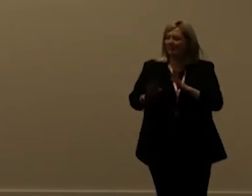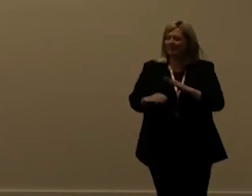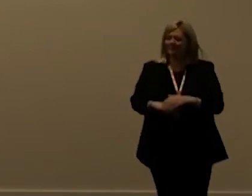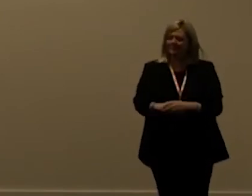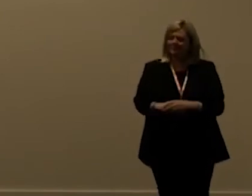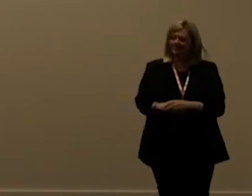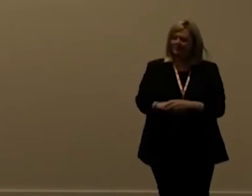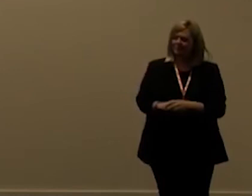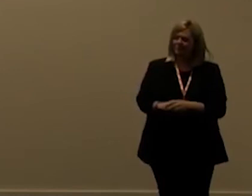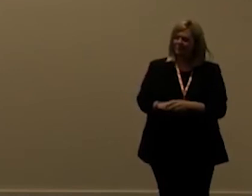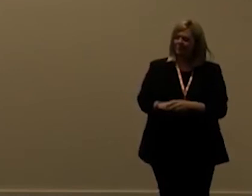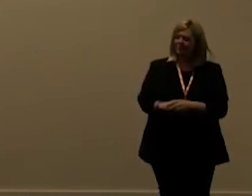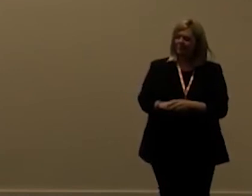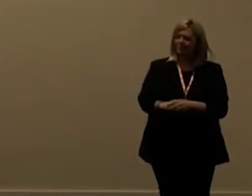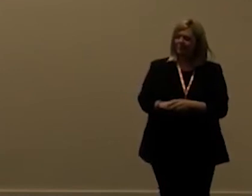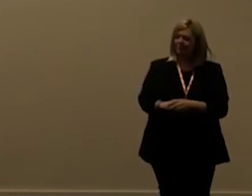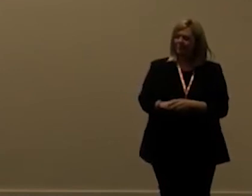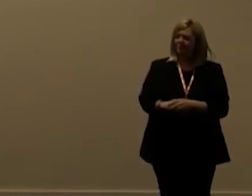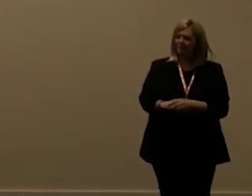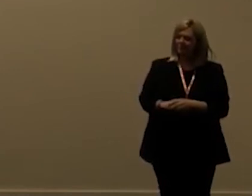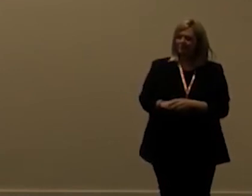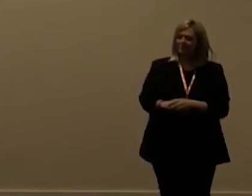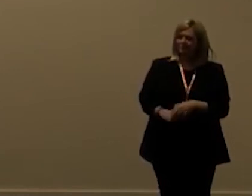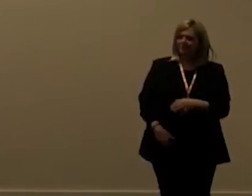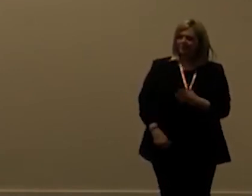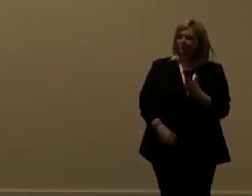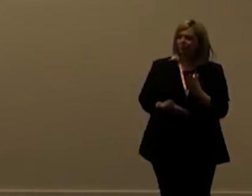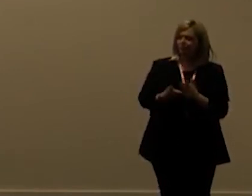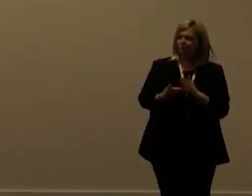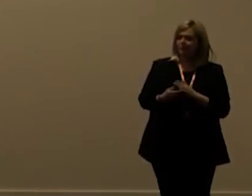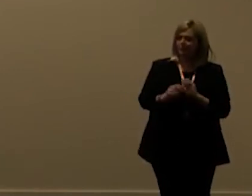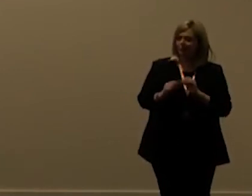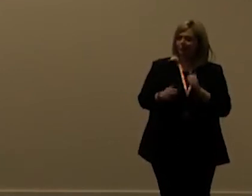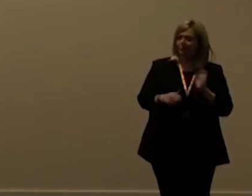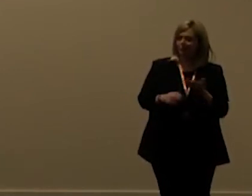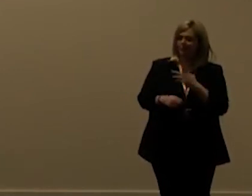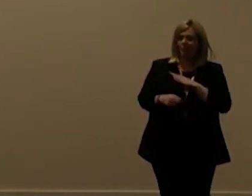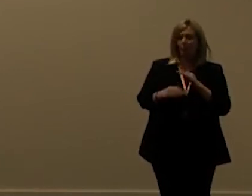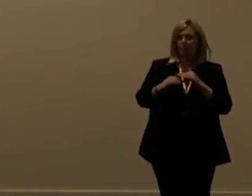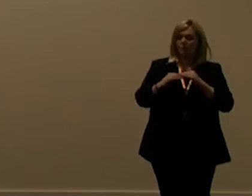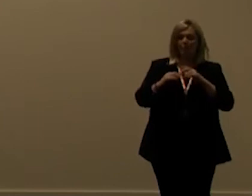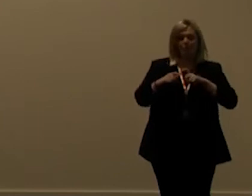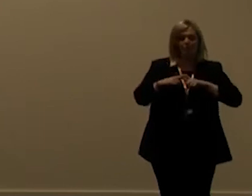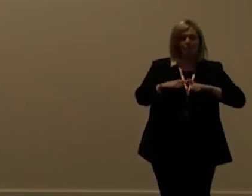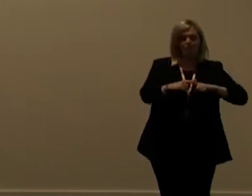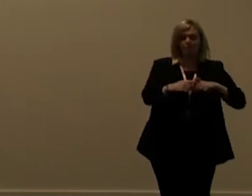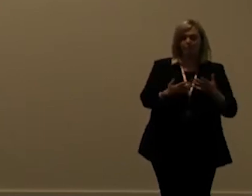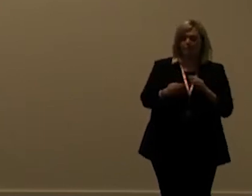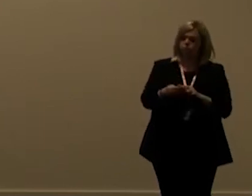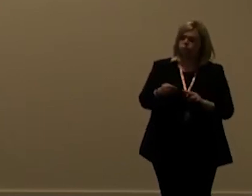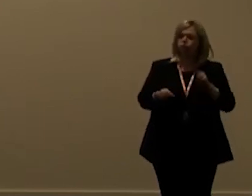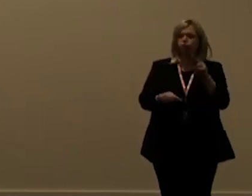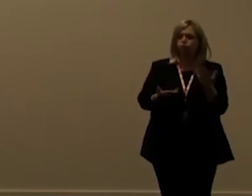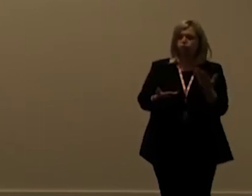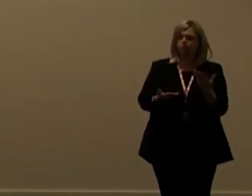um but i think everybody's been winning it's been very good for everybody because it's platform stability has has increased a